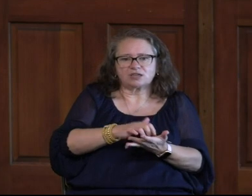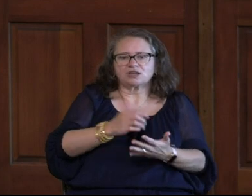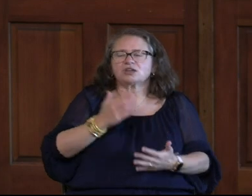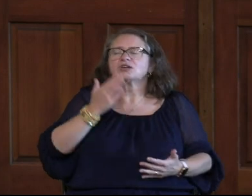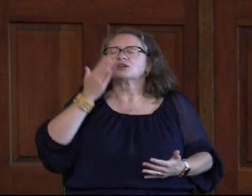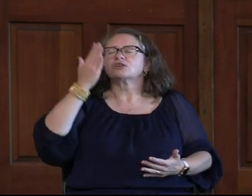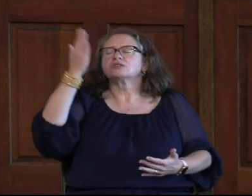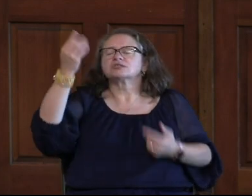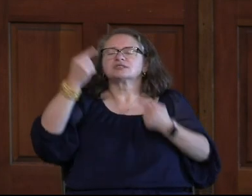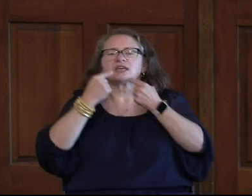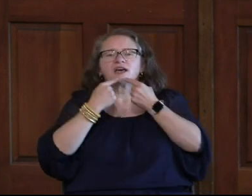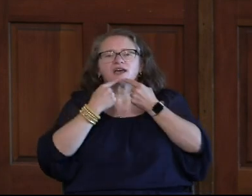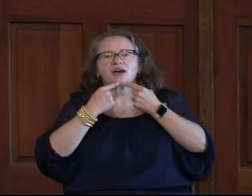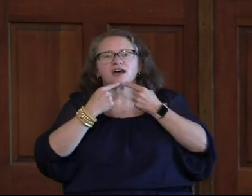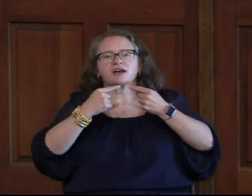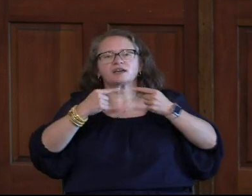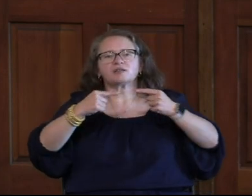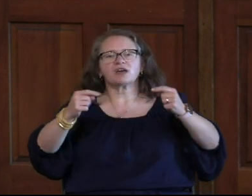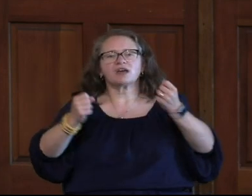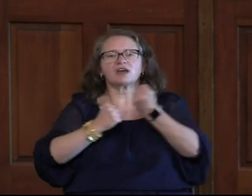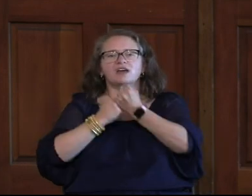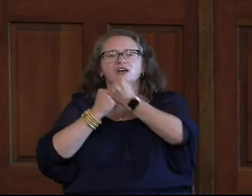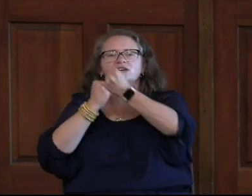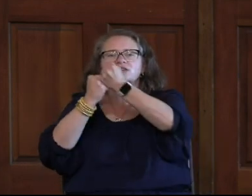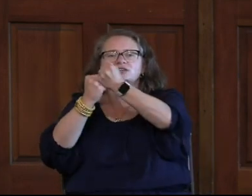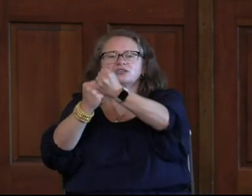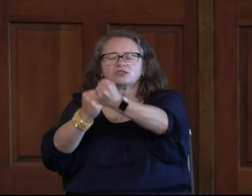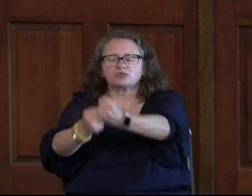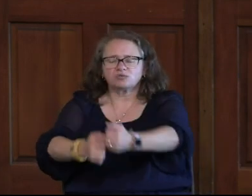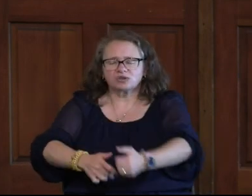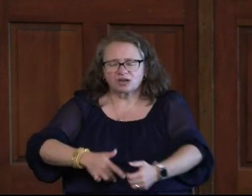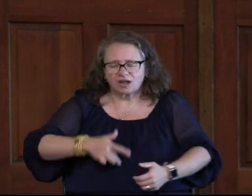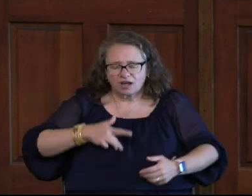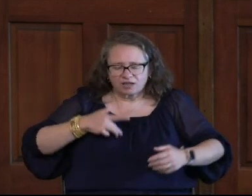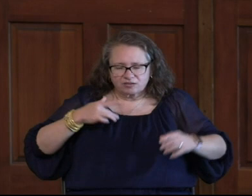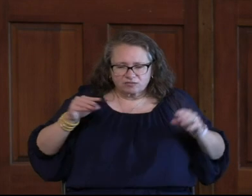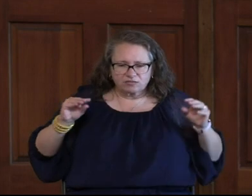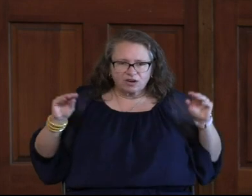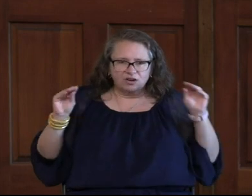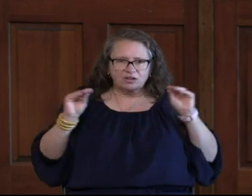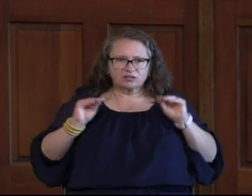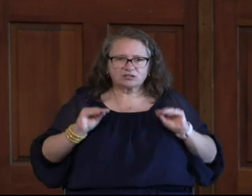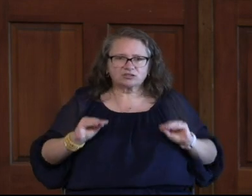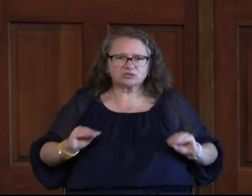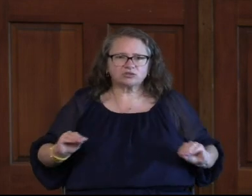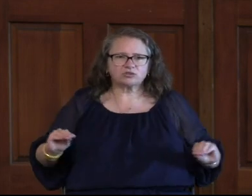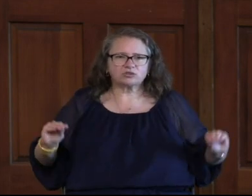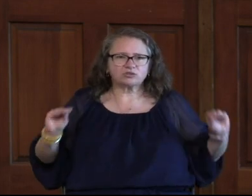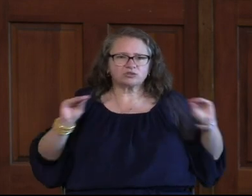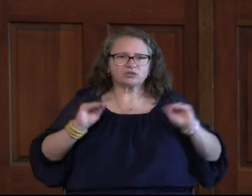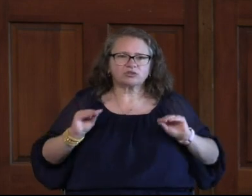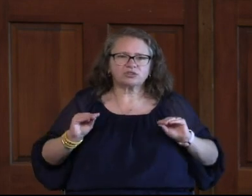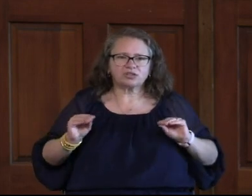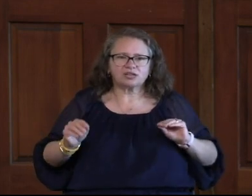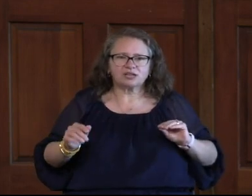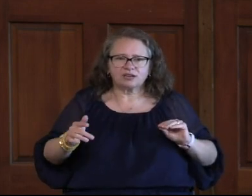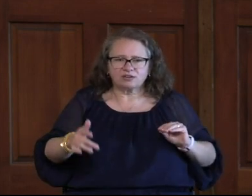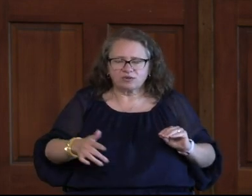You say I am held when I am falling short